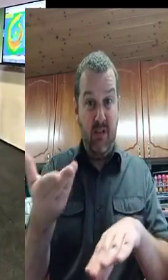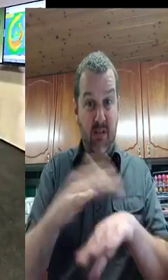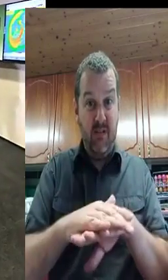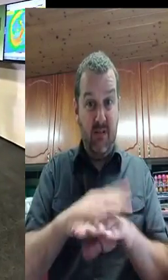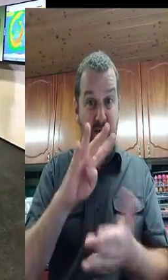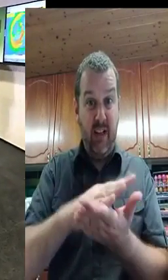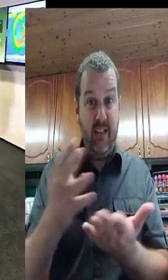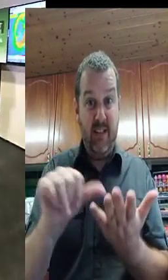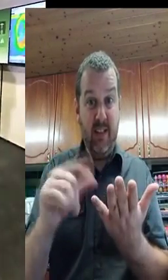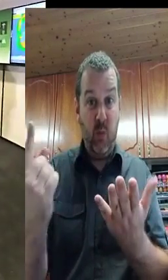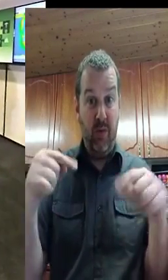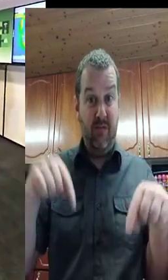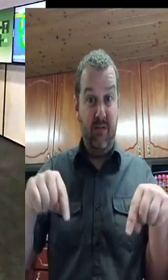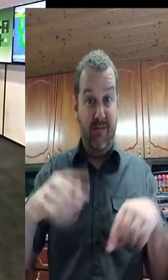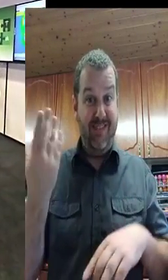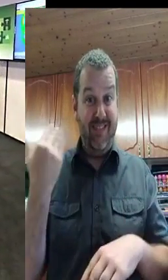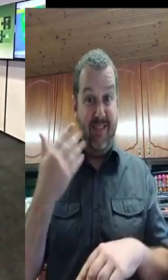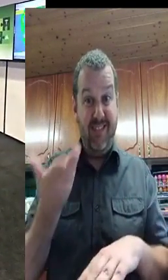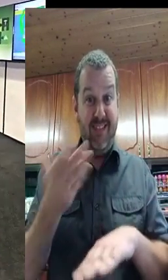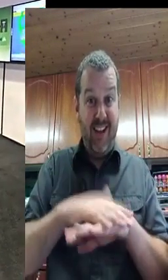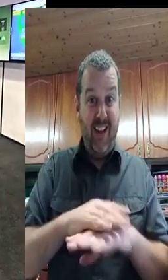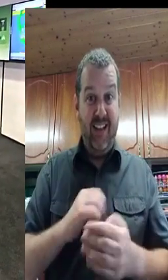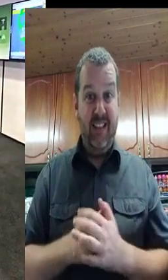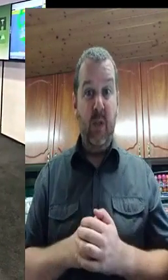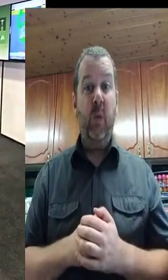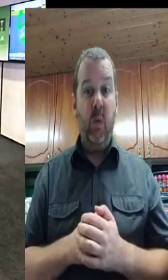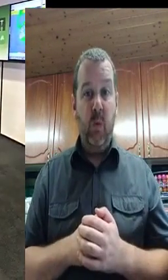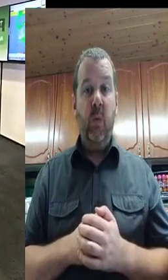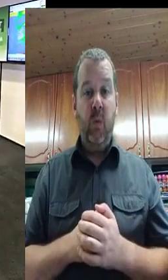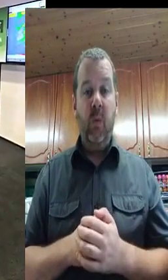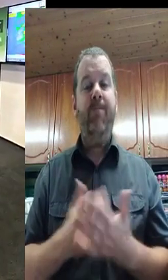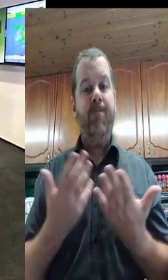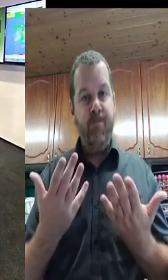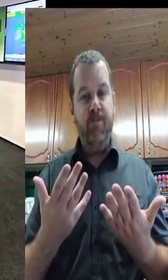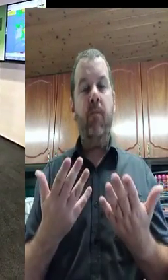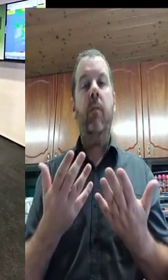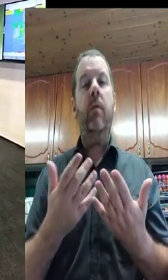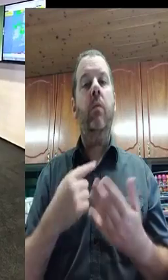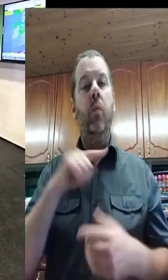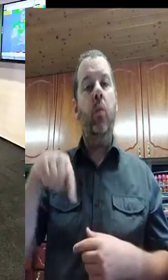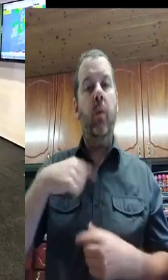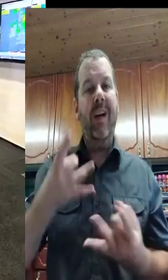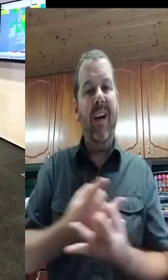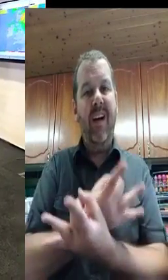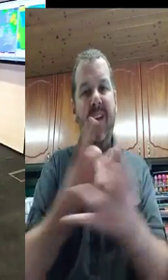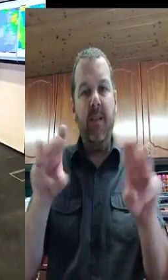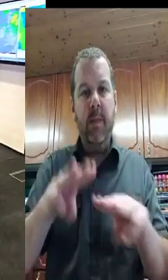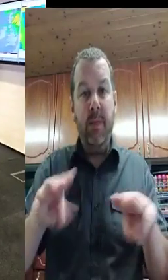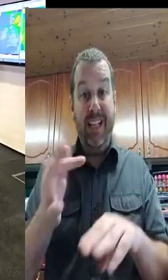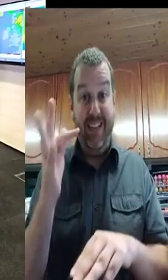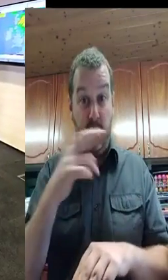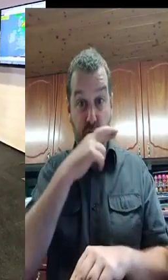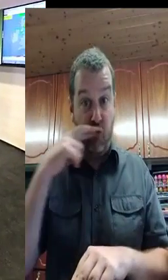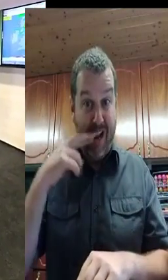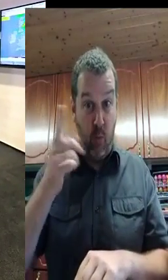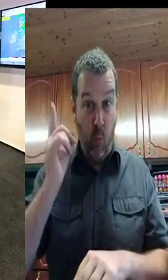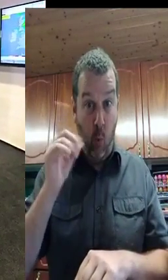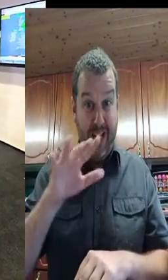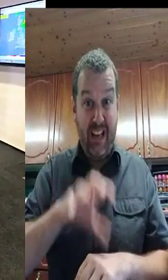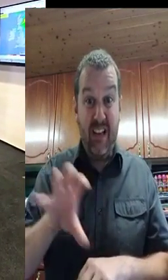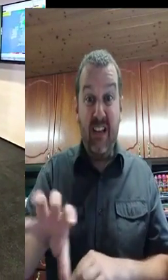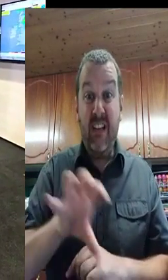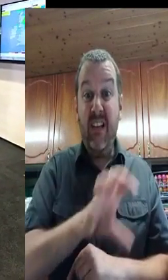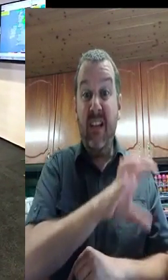Good afternoon. Paul, sorry. With this severe weather warning, we in Guardshia Khona have serious concerns about road users, especially